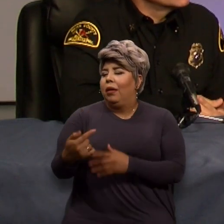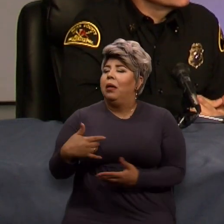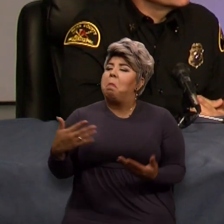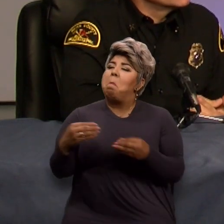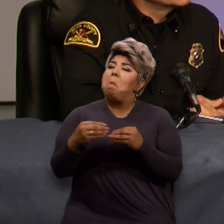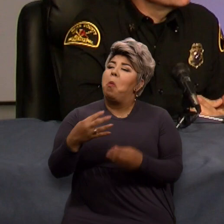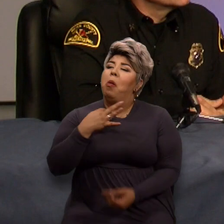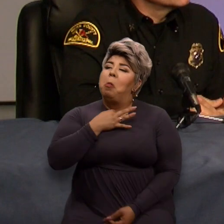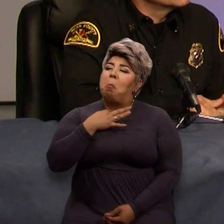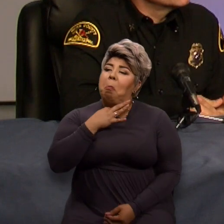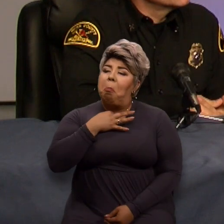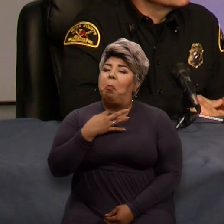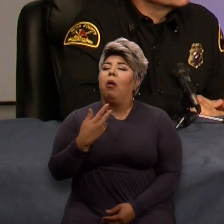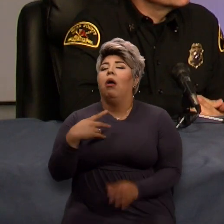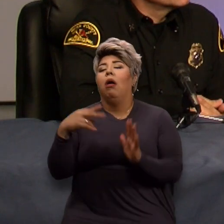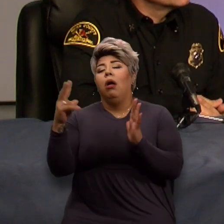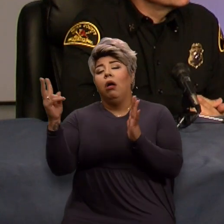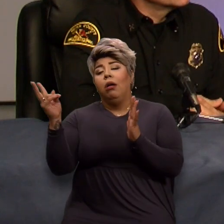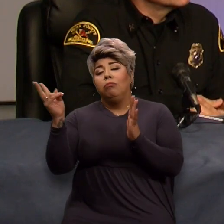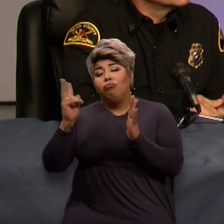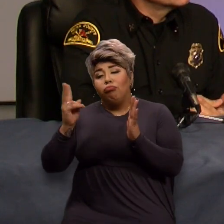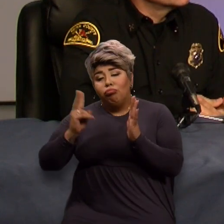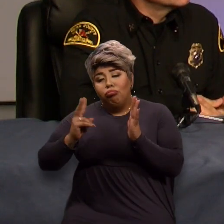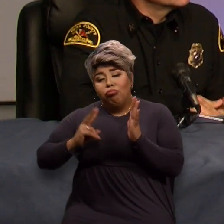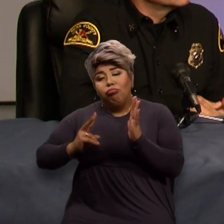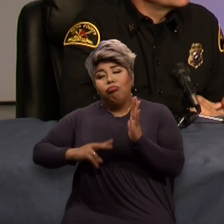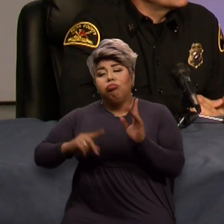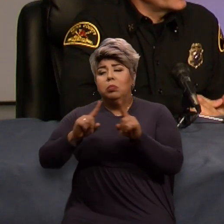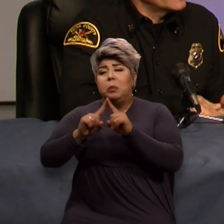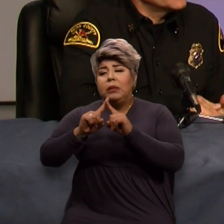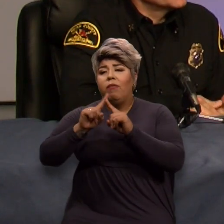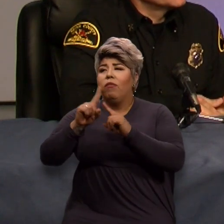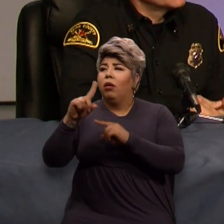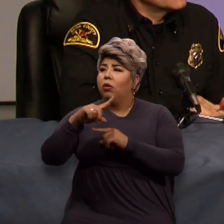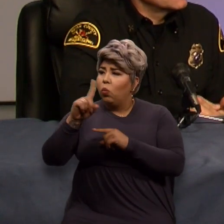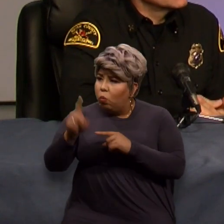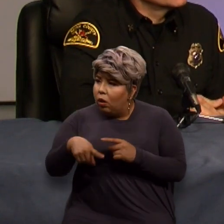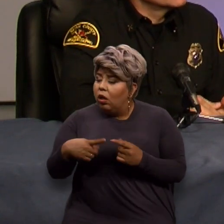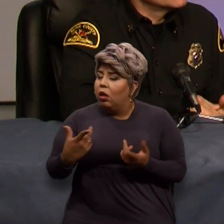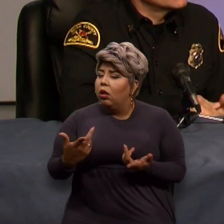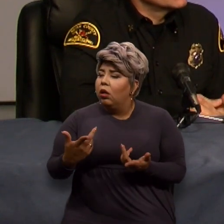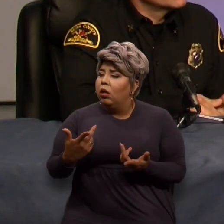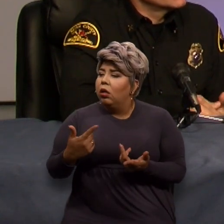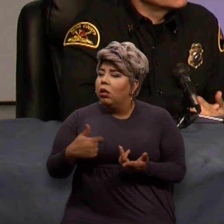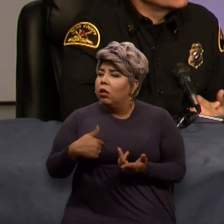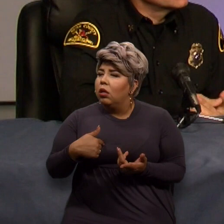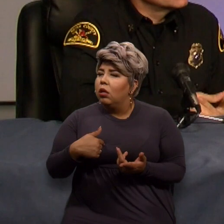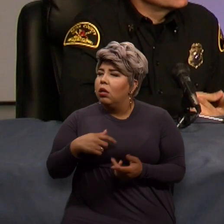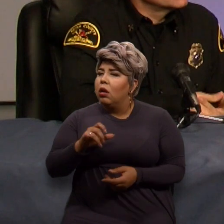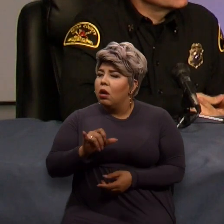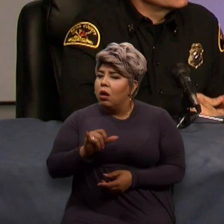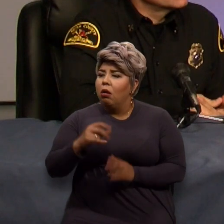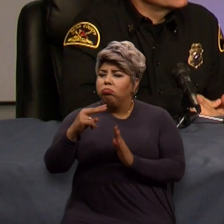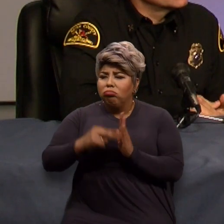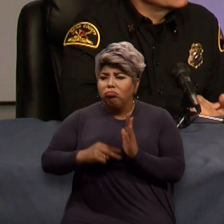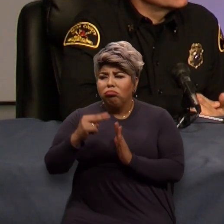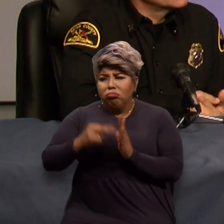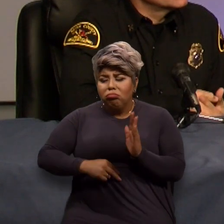about, but it wasn't until I started looking through these fields that they, you the questions that are asked where you start to, you know, sit back and